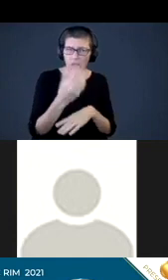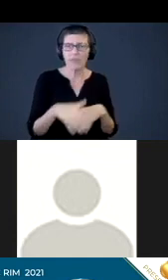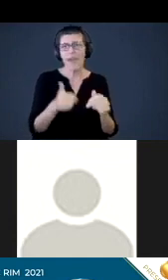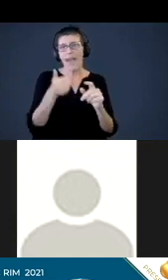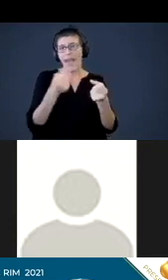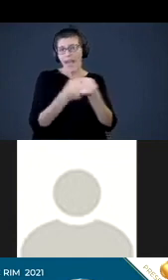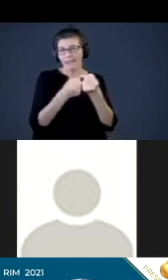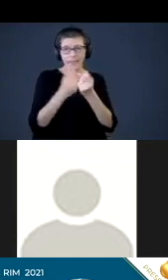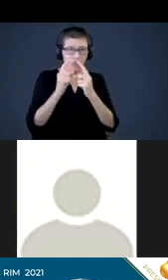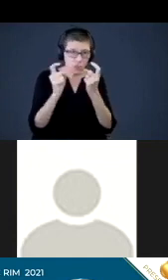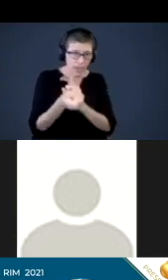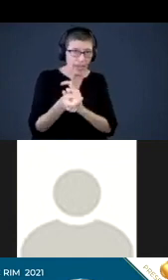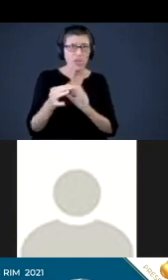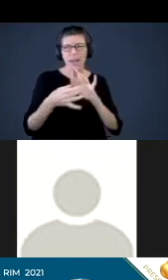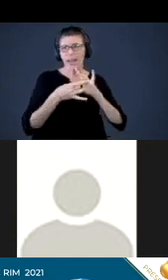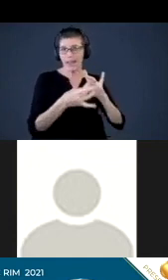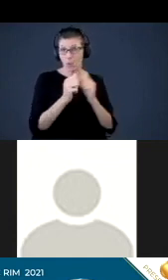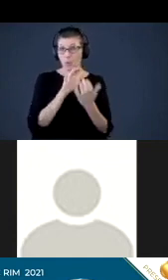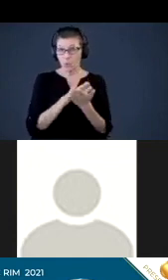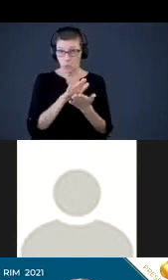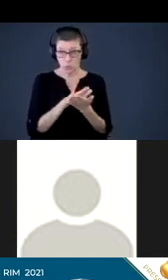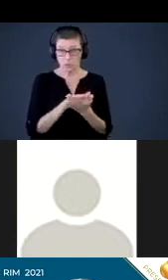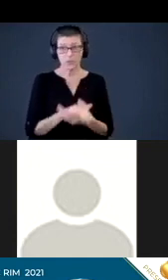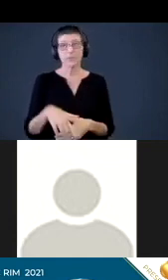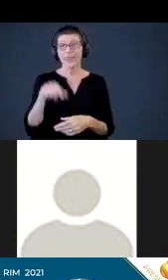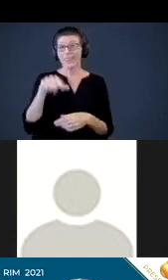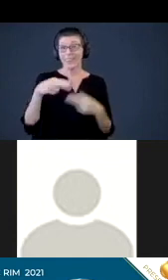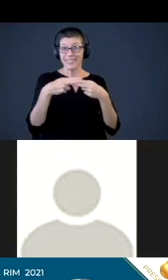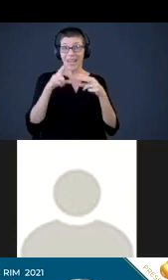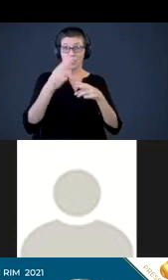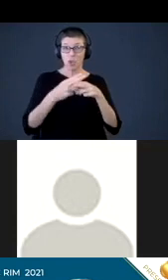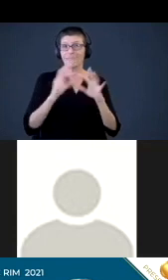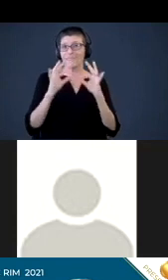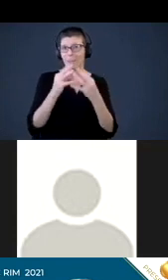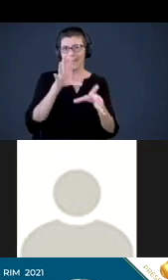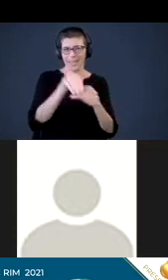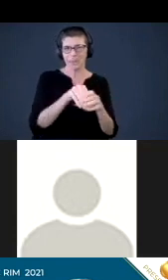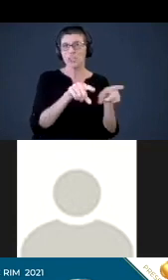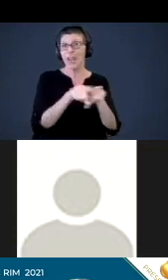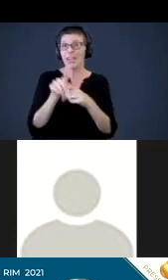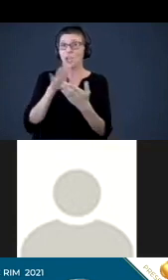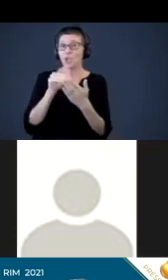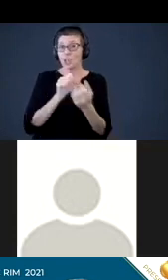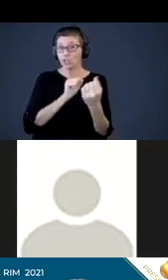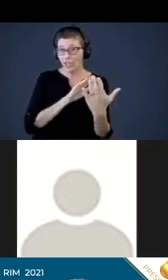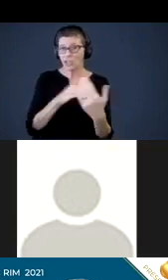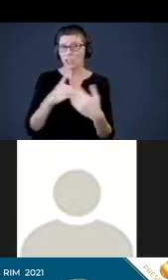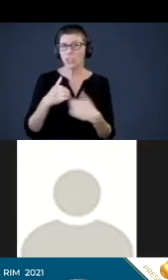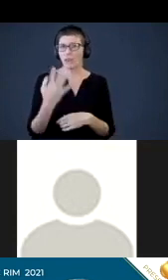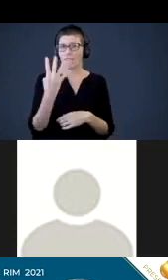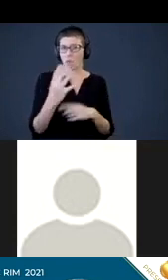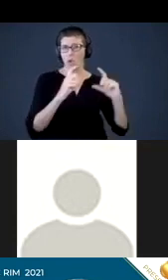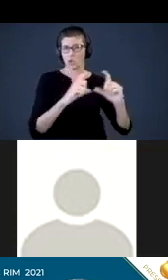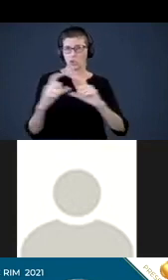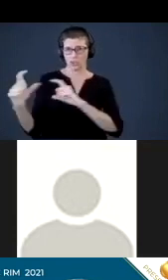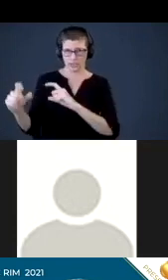change, and collaborate with schools. This slide is titled family engagement as a learning strategy, and there are four circles. The first